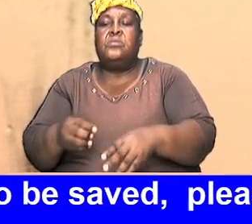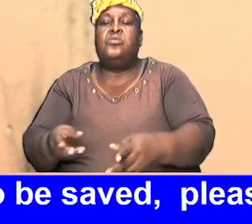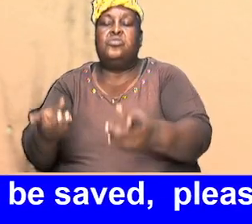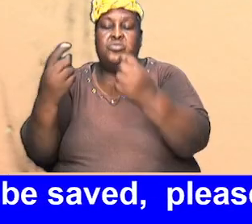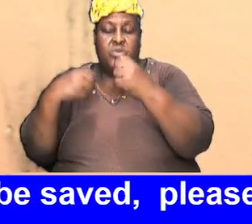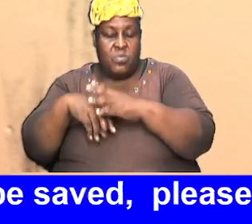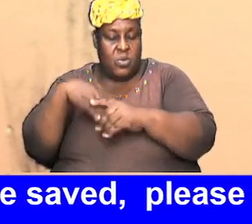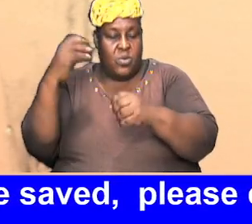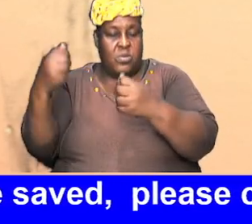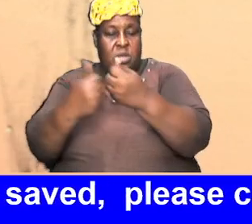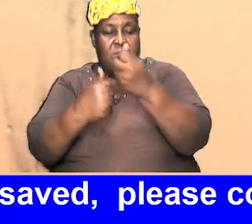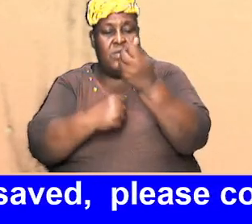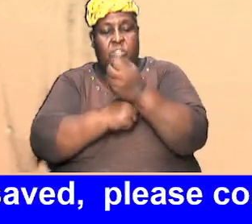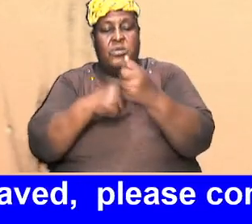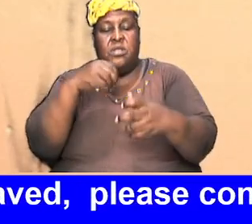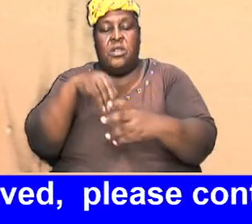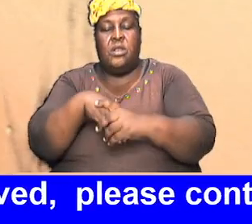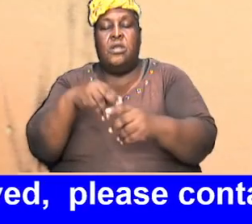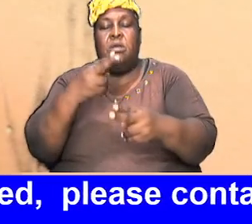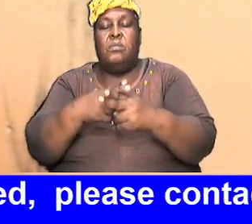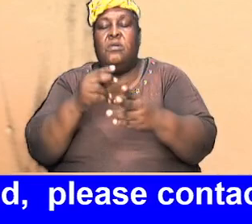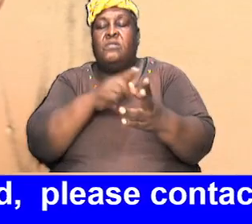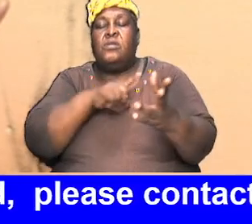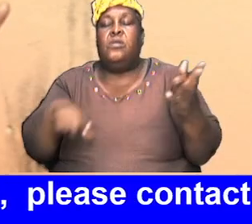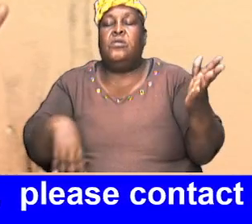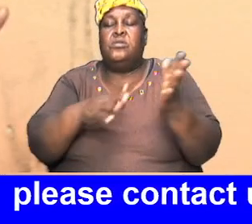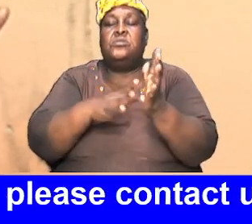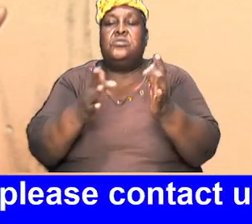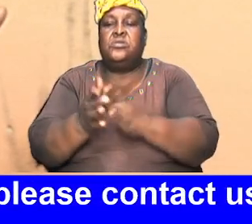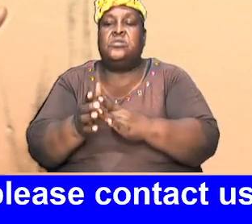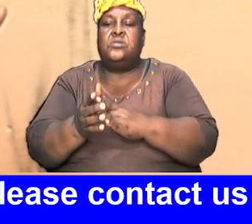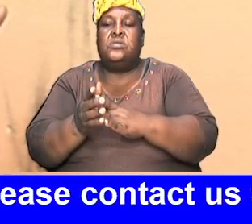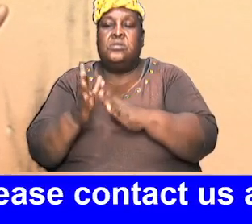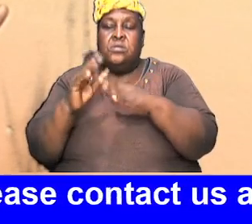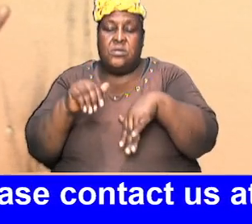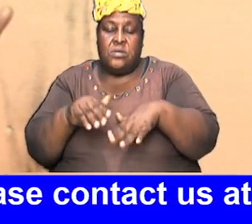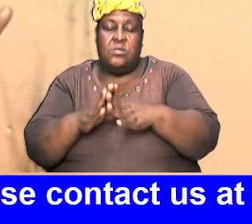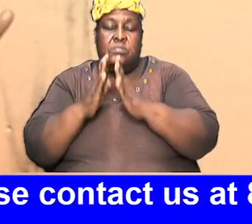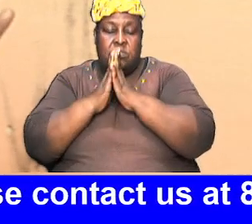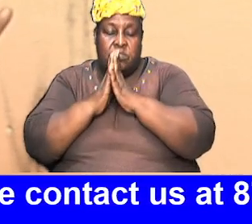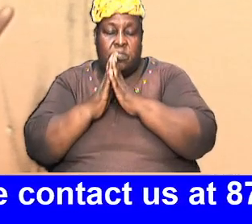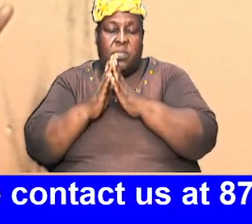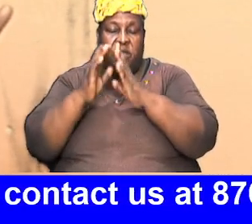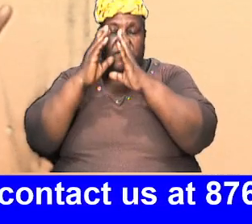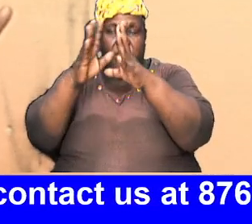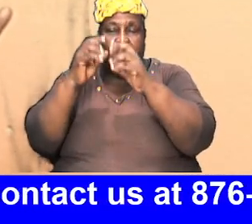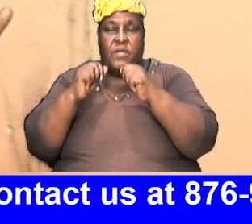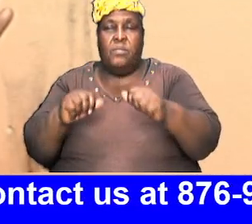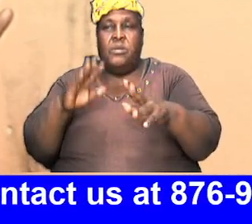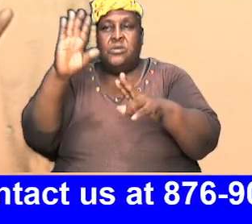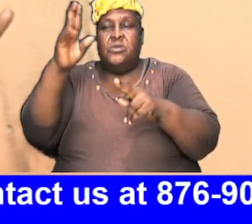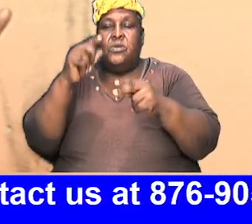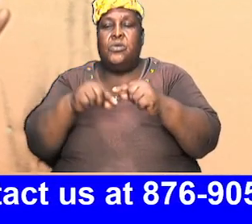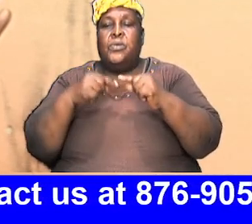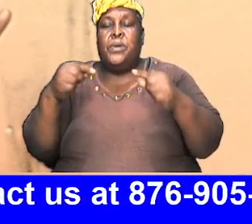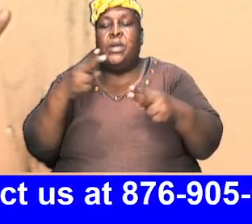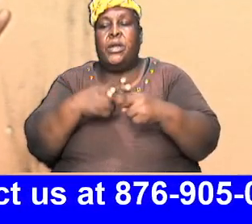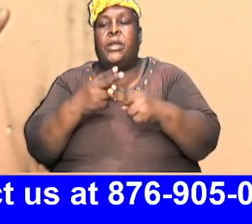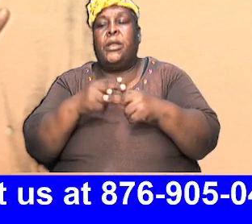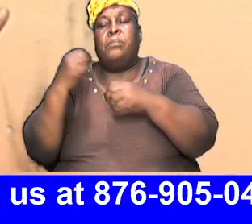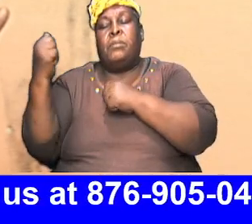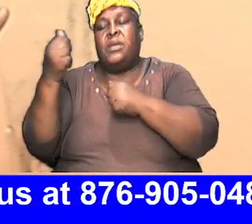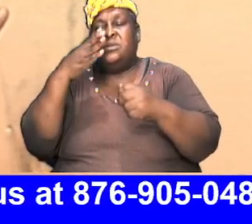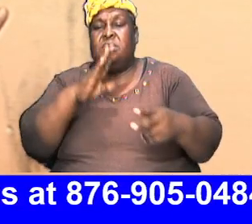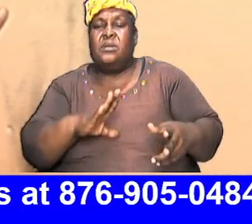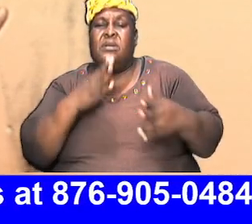name of the Lord Jesus can we bow our heads as we pray right now Father we bless your great name mighty